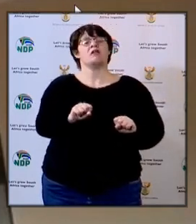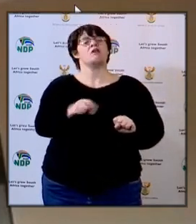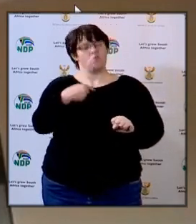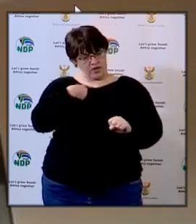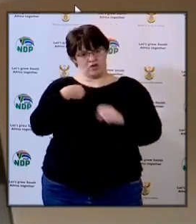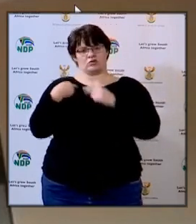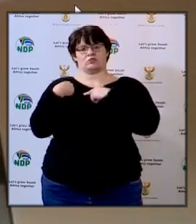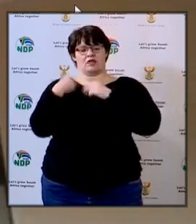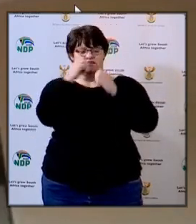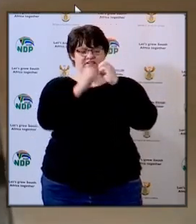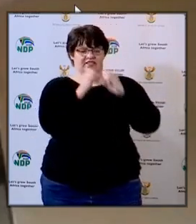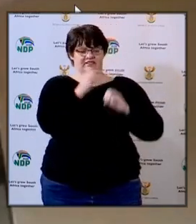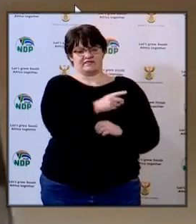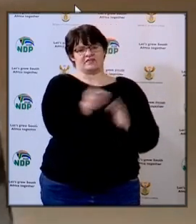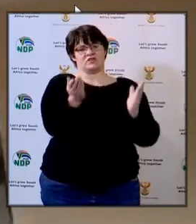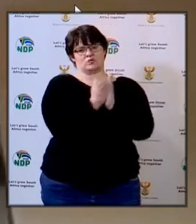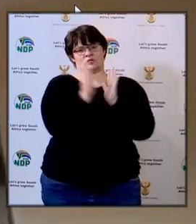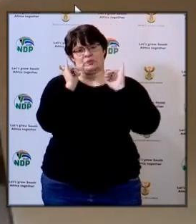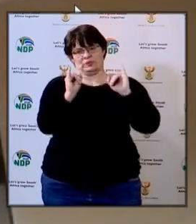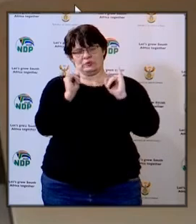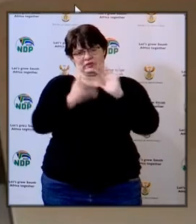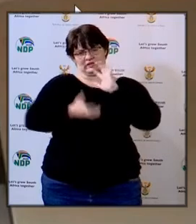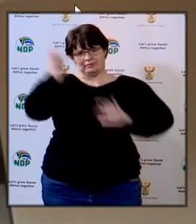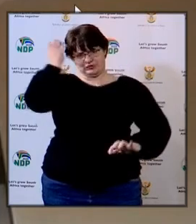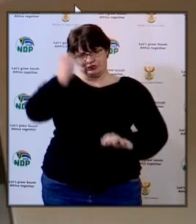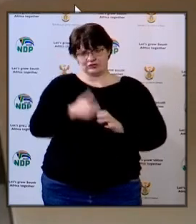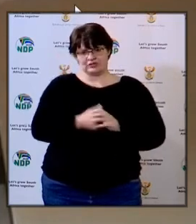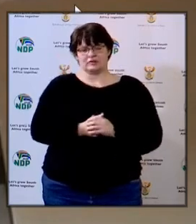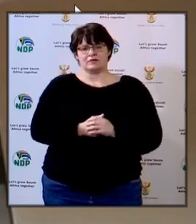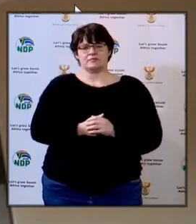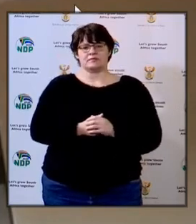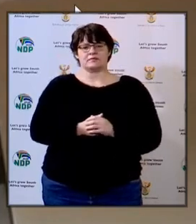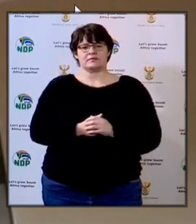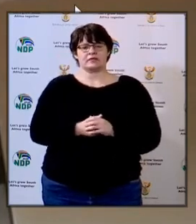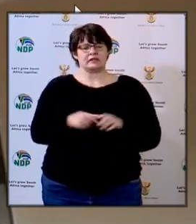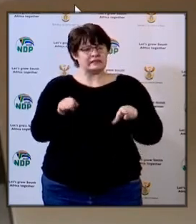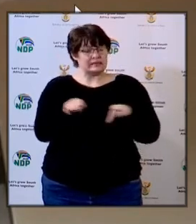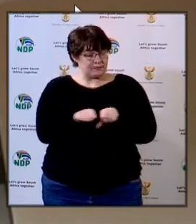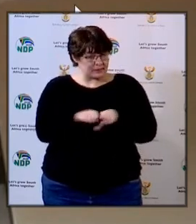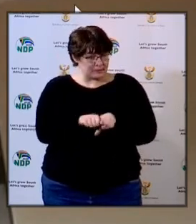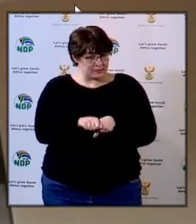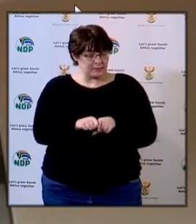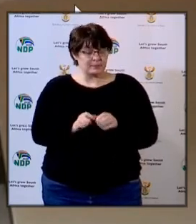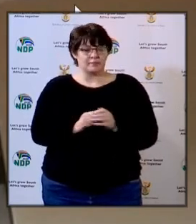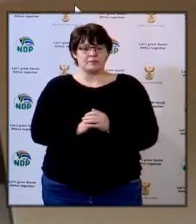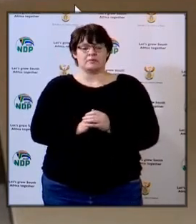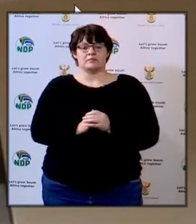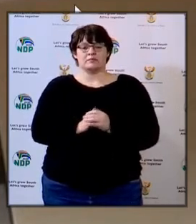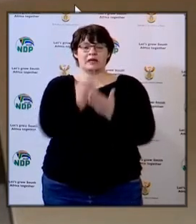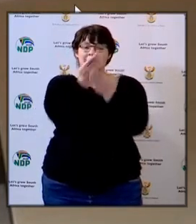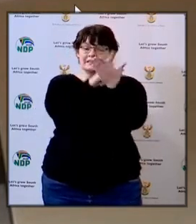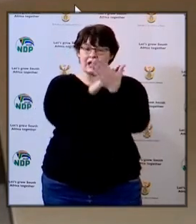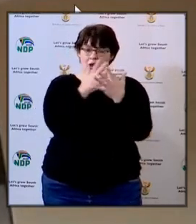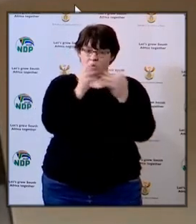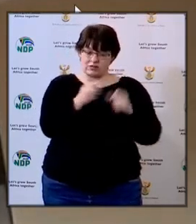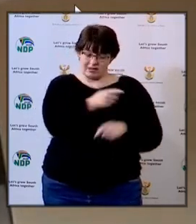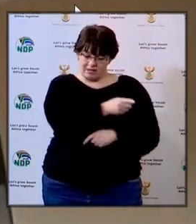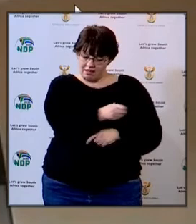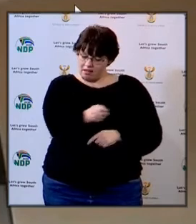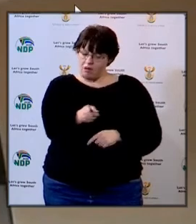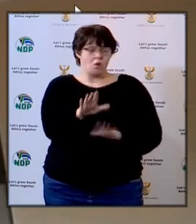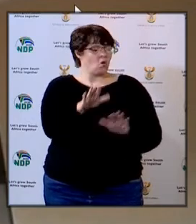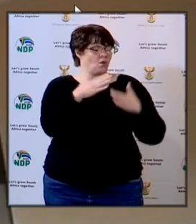to repair all those damages I also want to thank our stakeholders